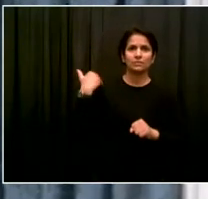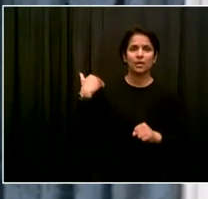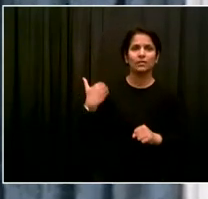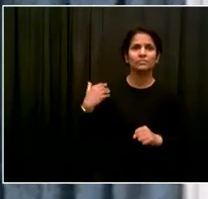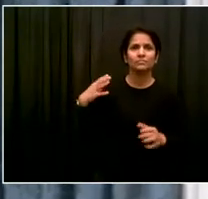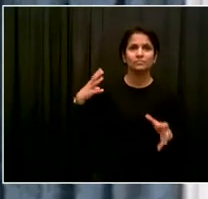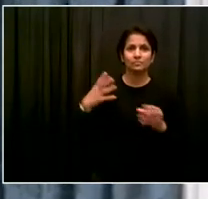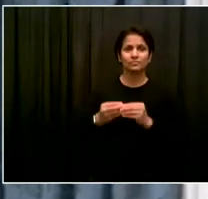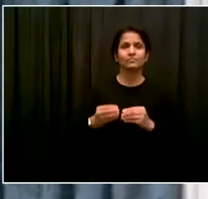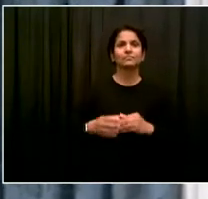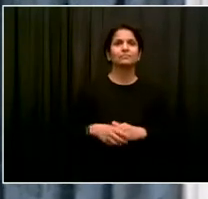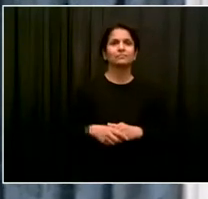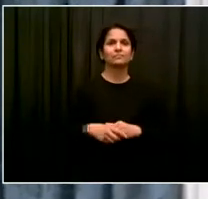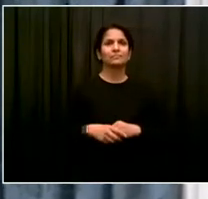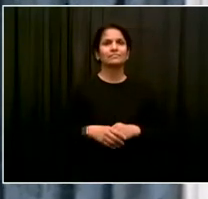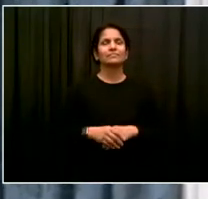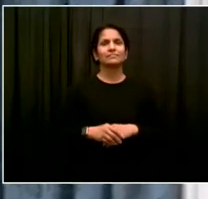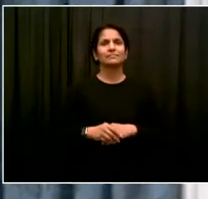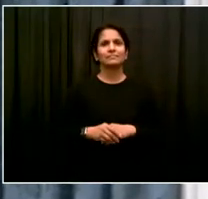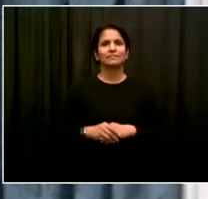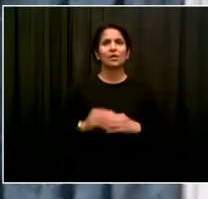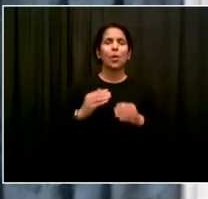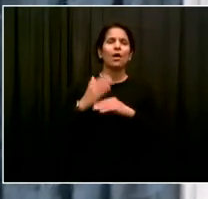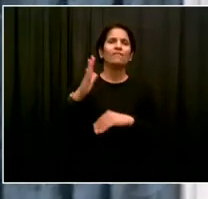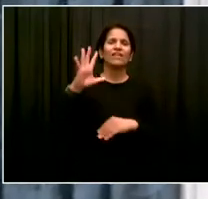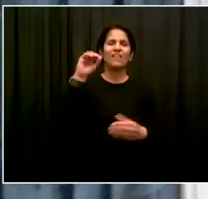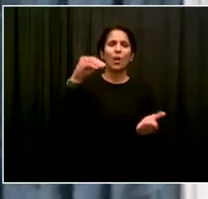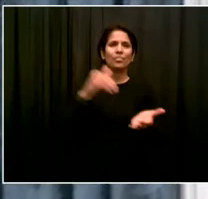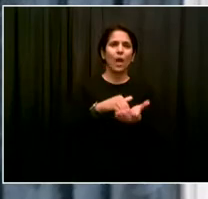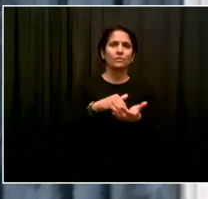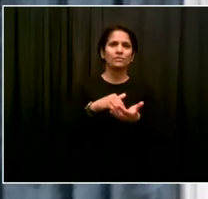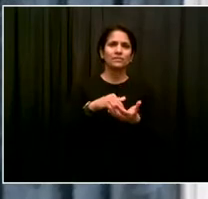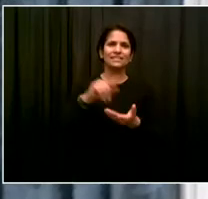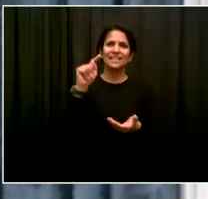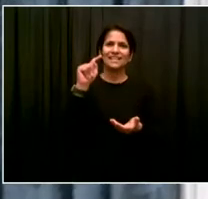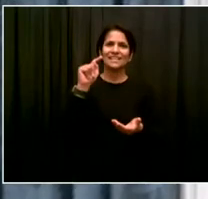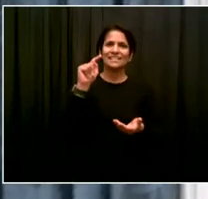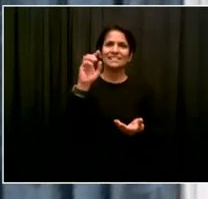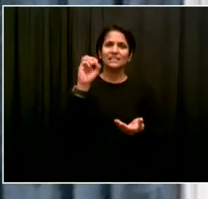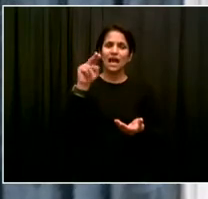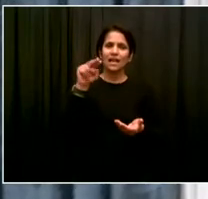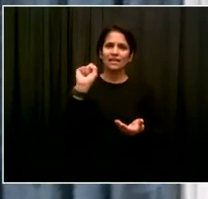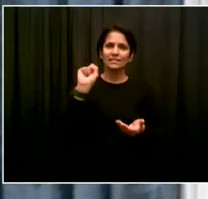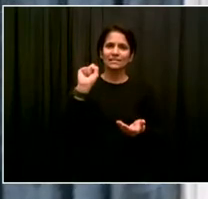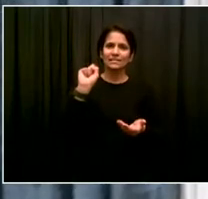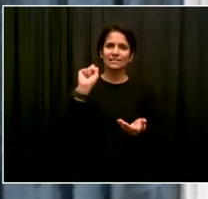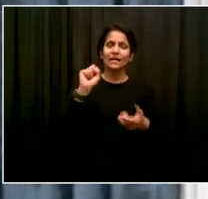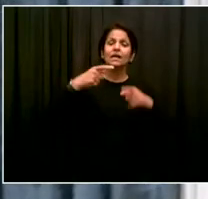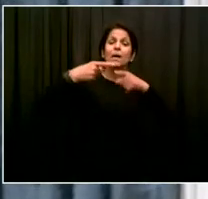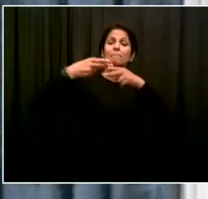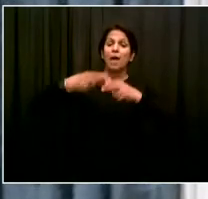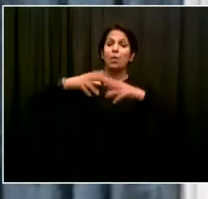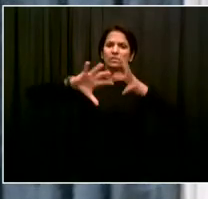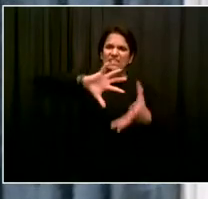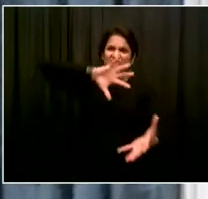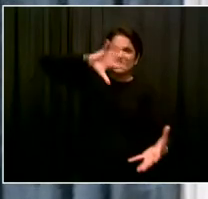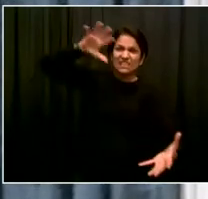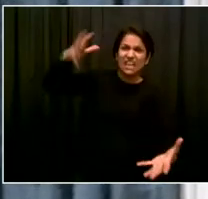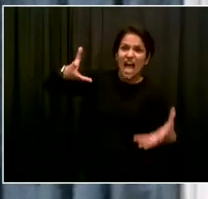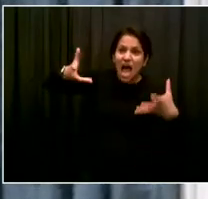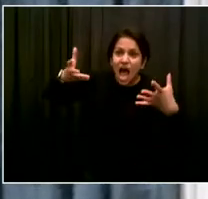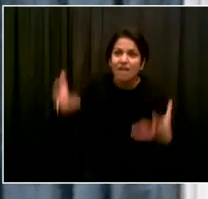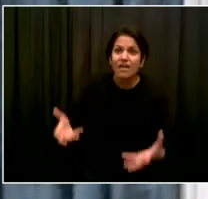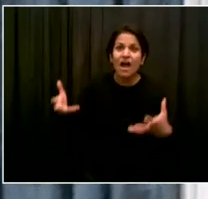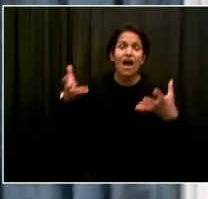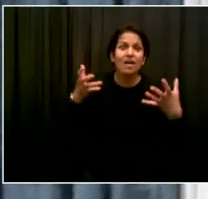,000 tons of organic waste diversion from landfills. And as you said in your question, your first question, it was